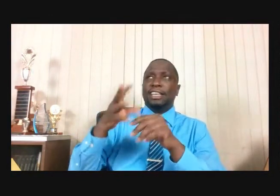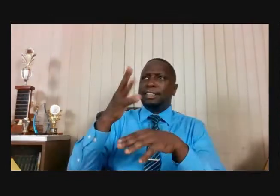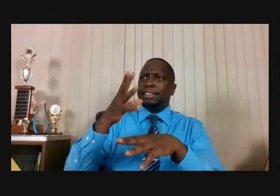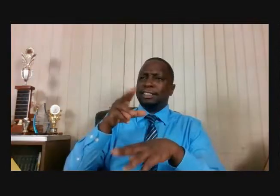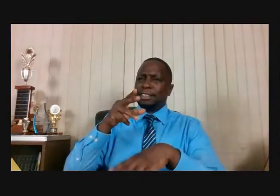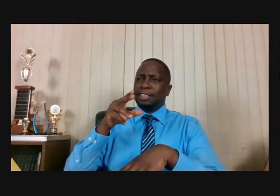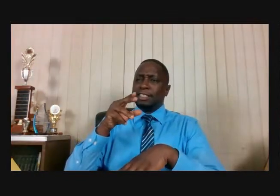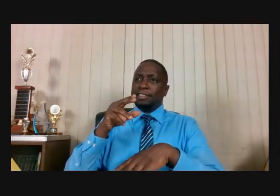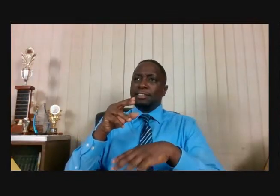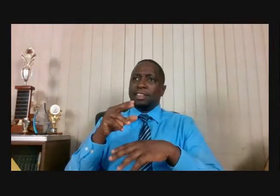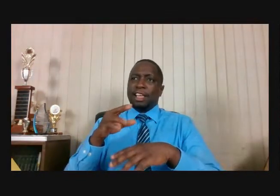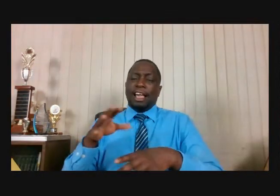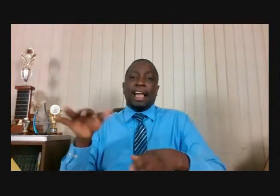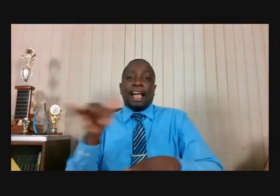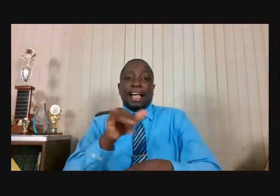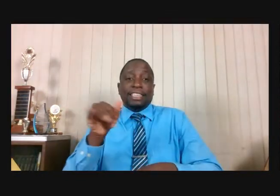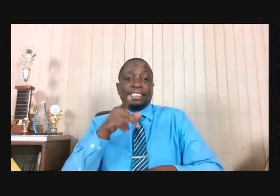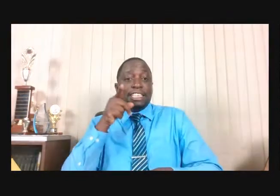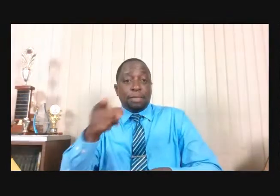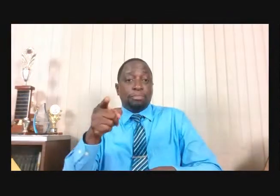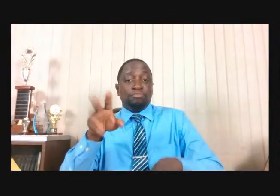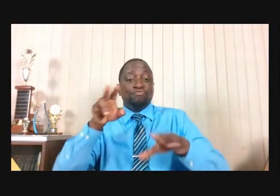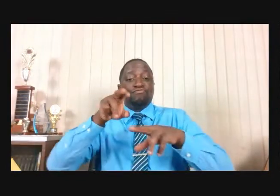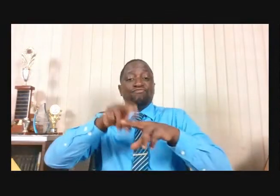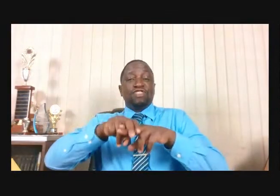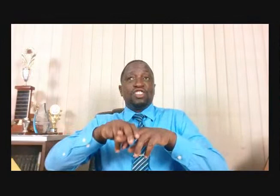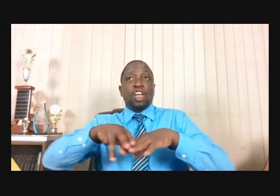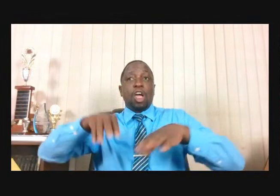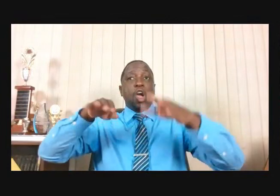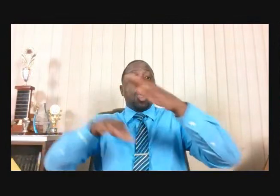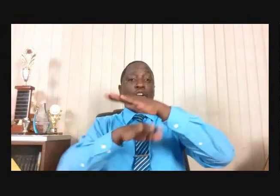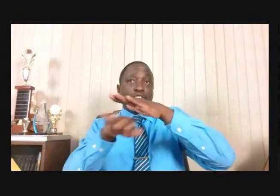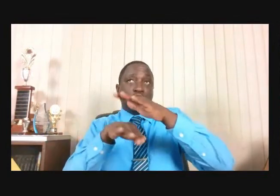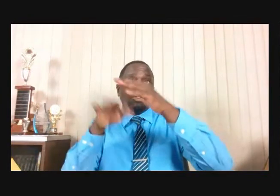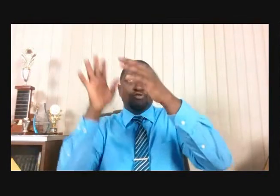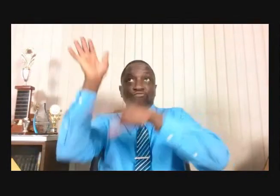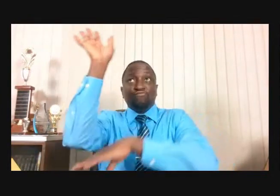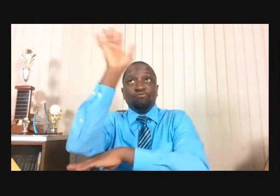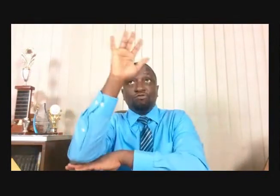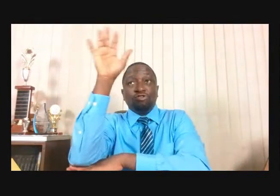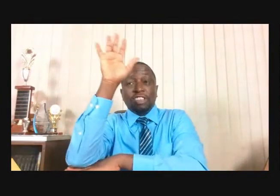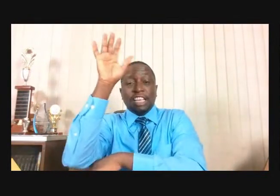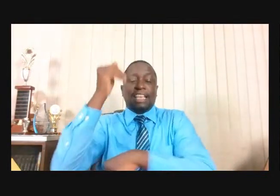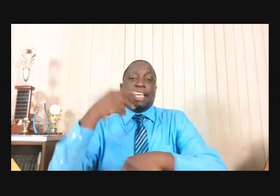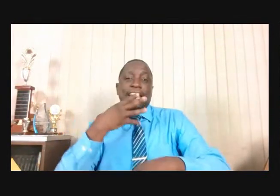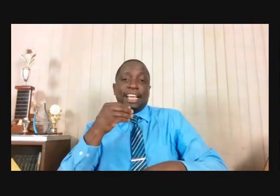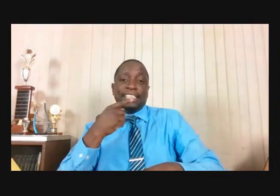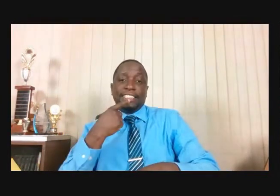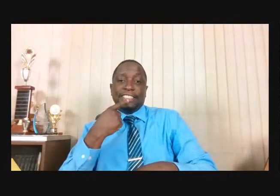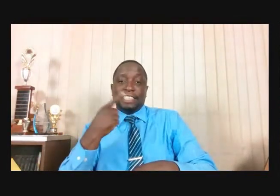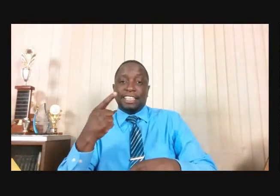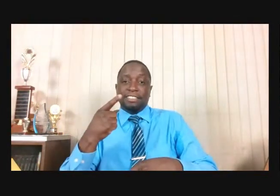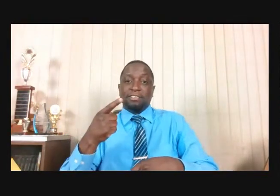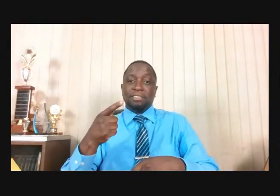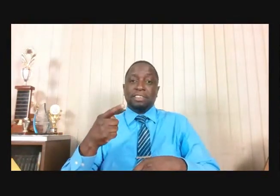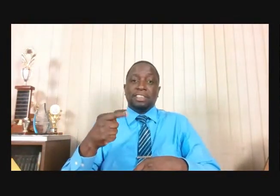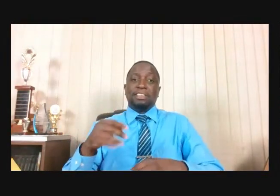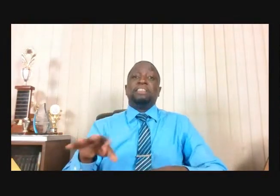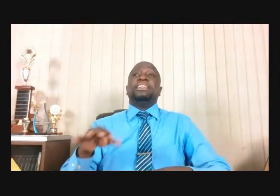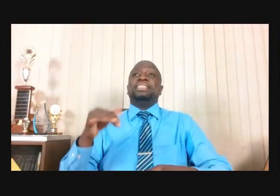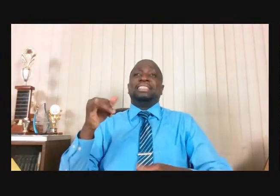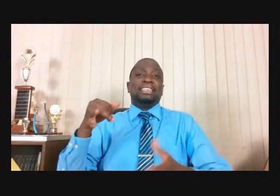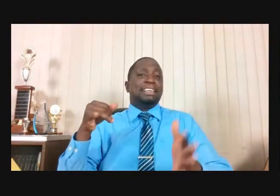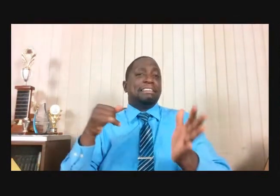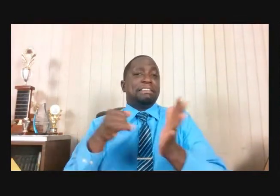Might Die And Said It Is Enough It Is Enough Now